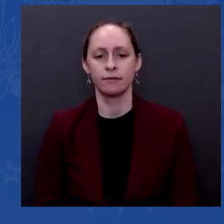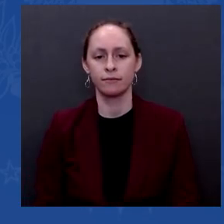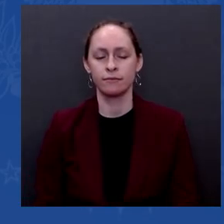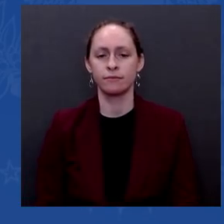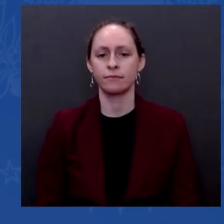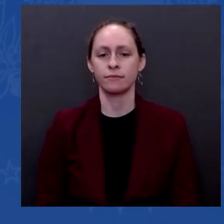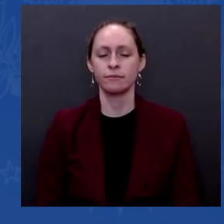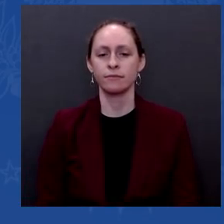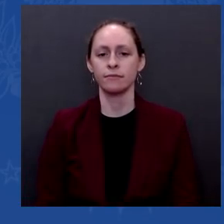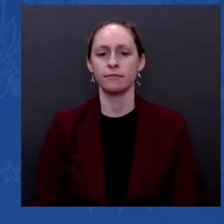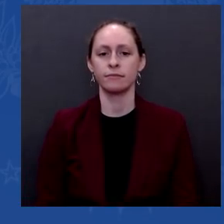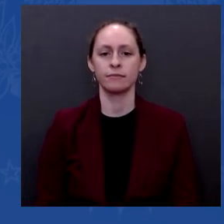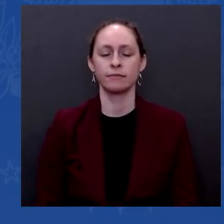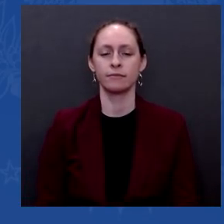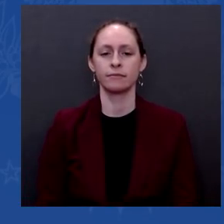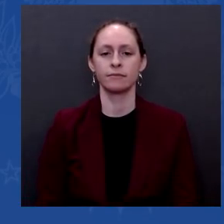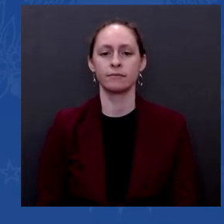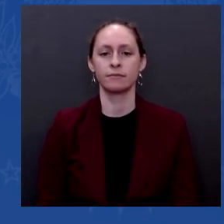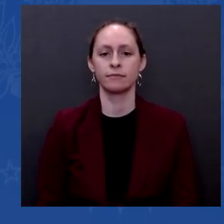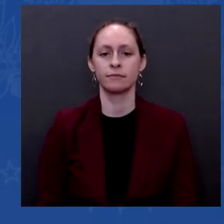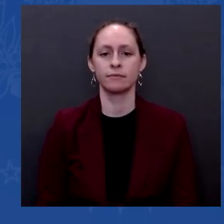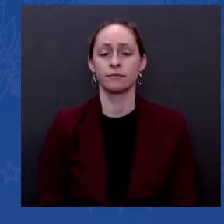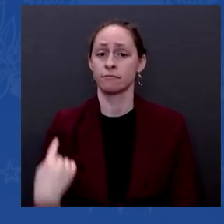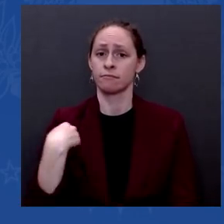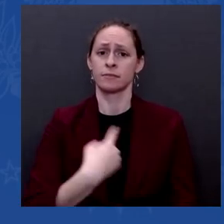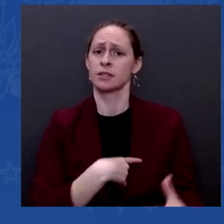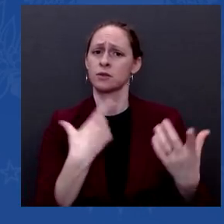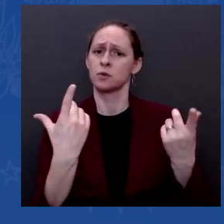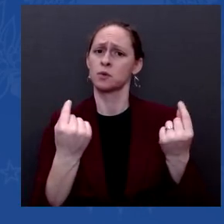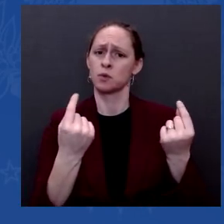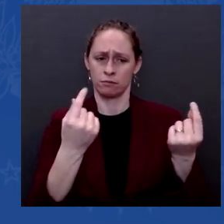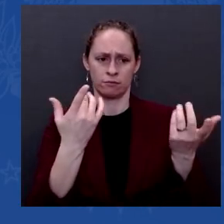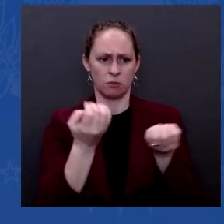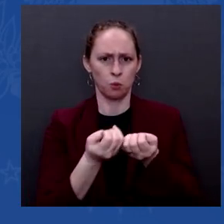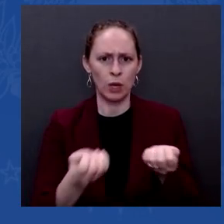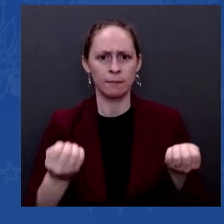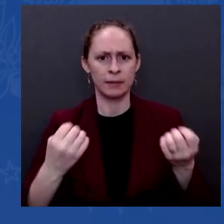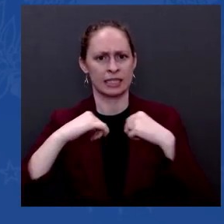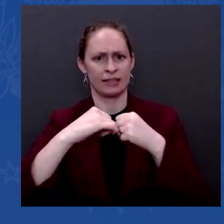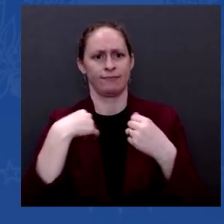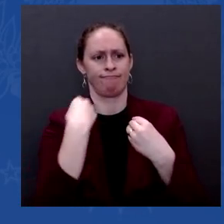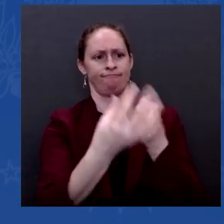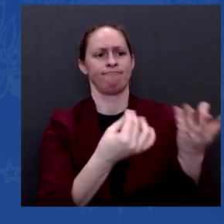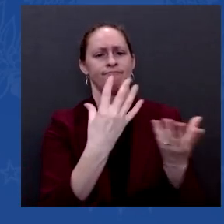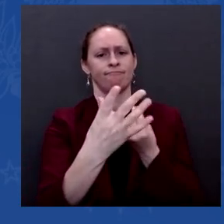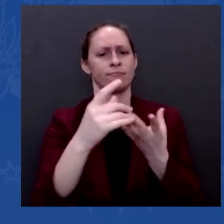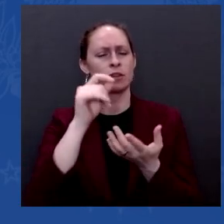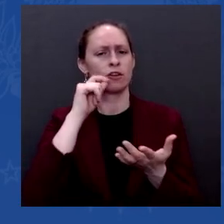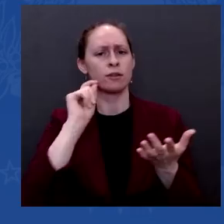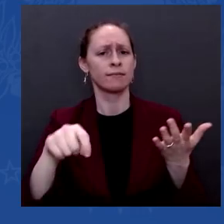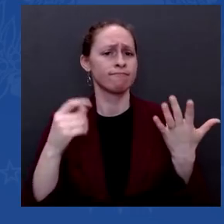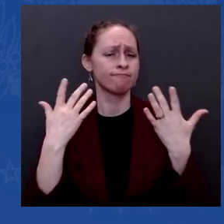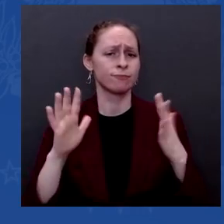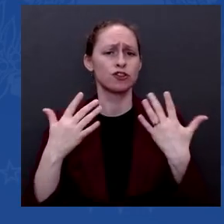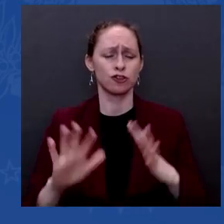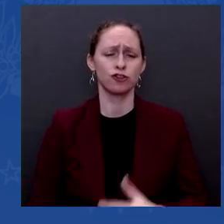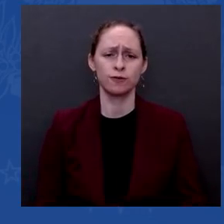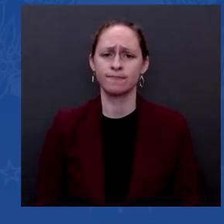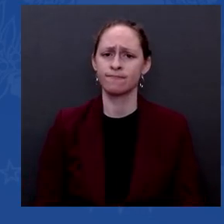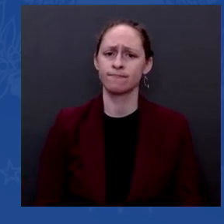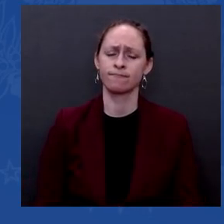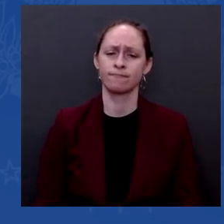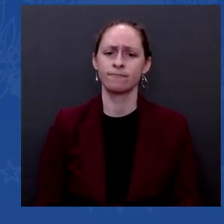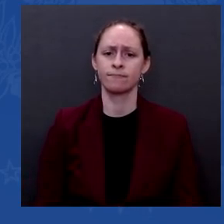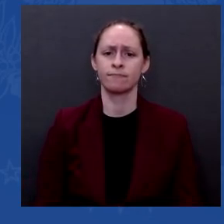Ukrainians. We're talking about what's going on in both the Baltic and the Black Sea, et cetera.